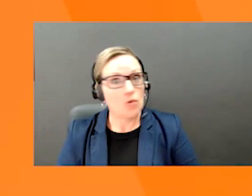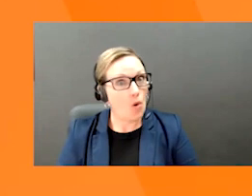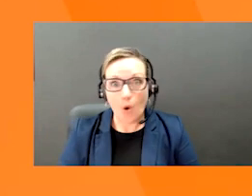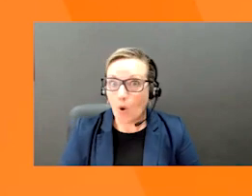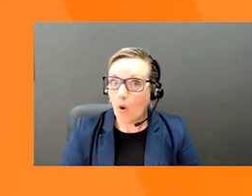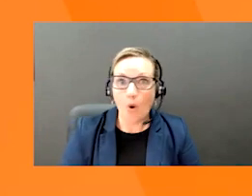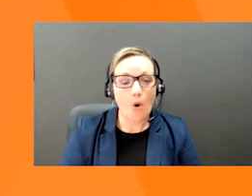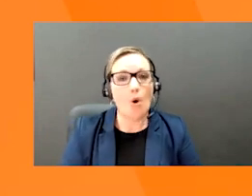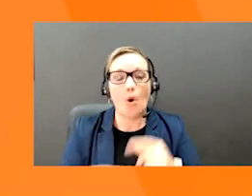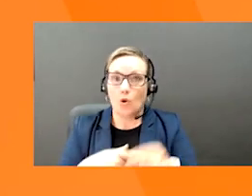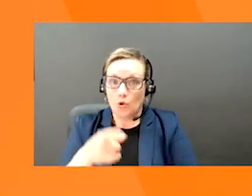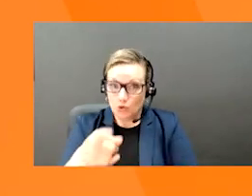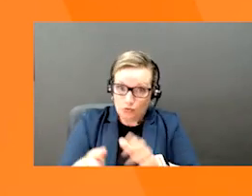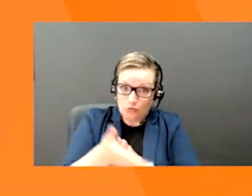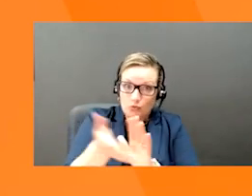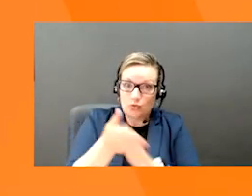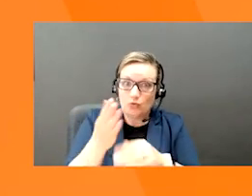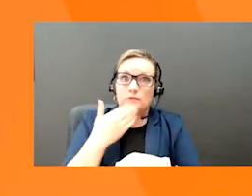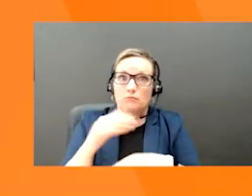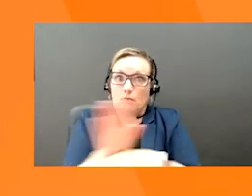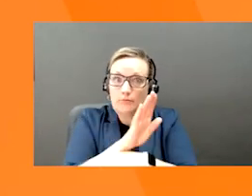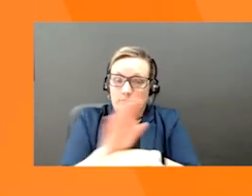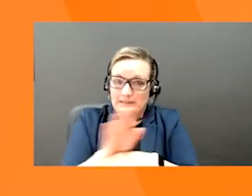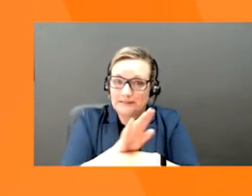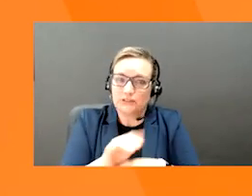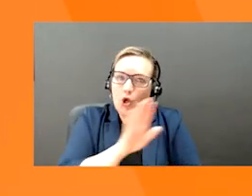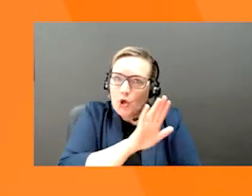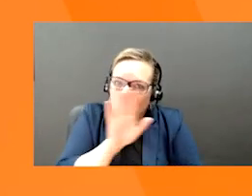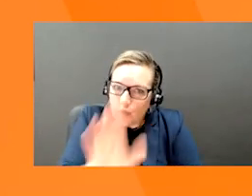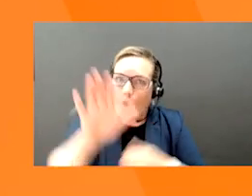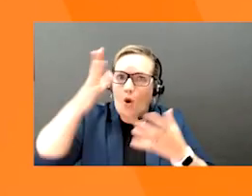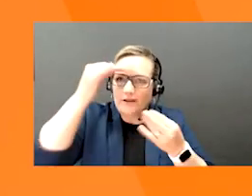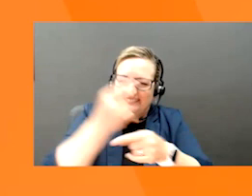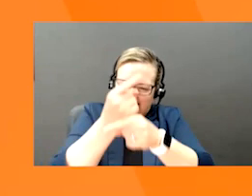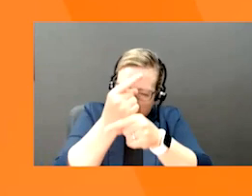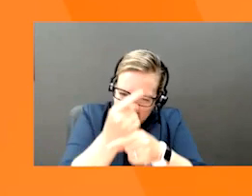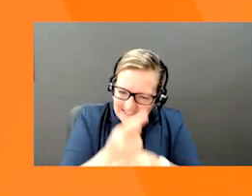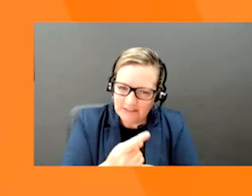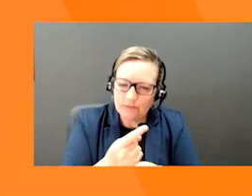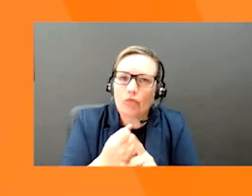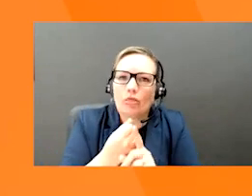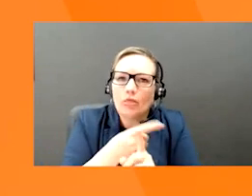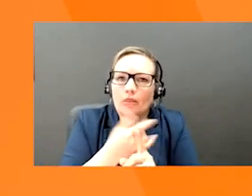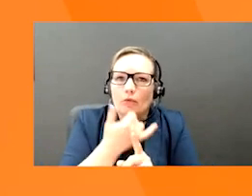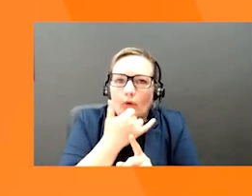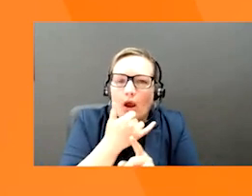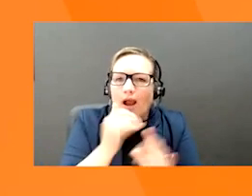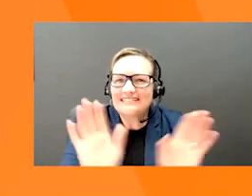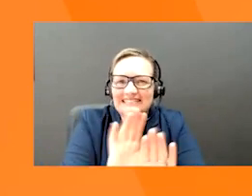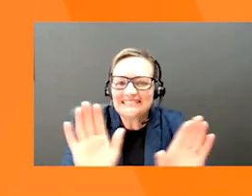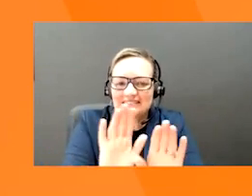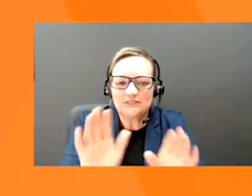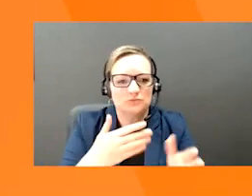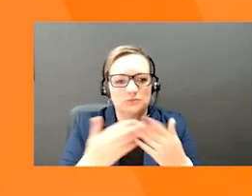many places as a small business, and you want to make sure that it's consistent and accurate, no matter who you're sharing it with, whether it's